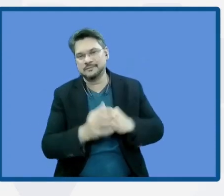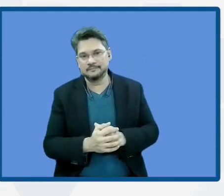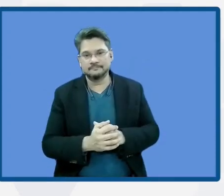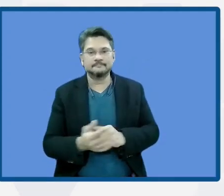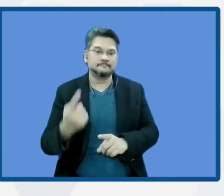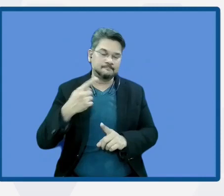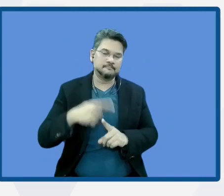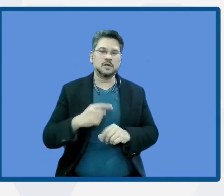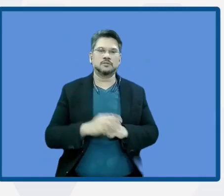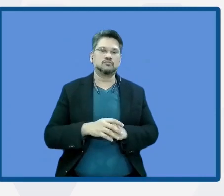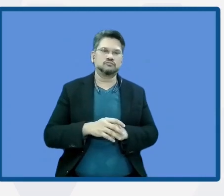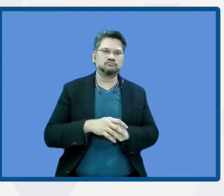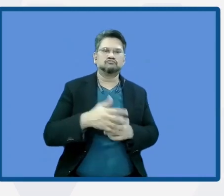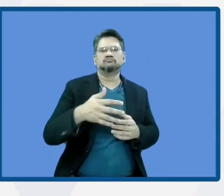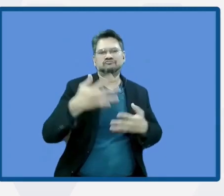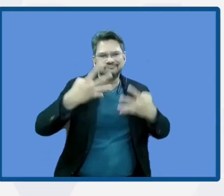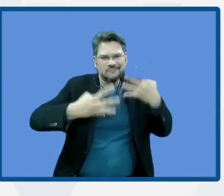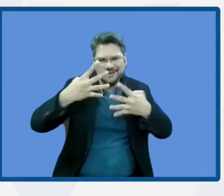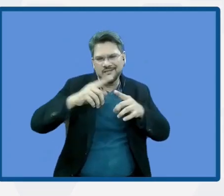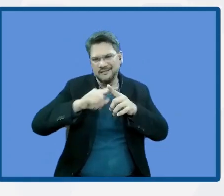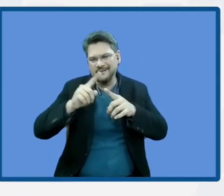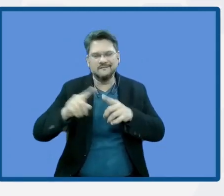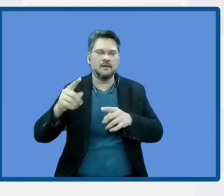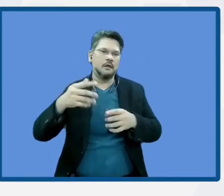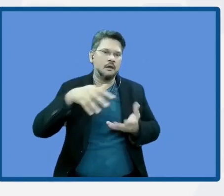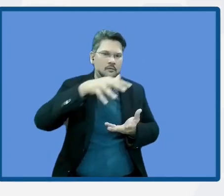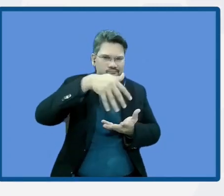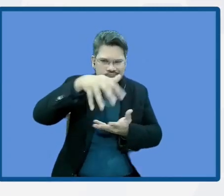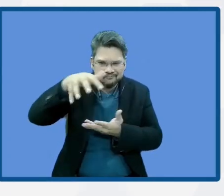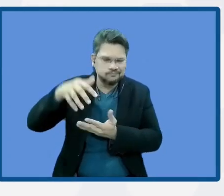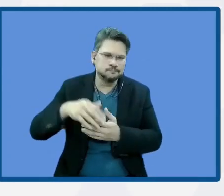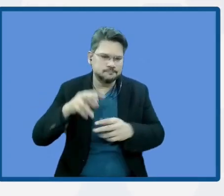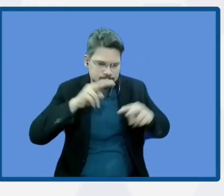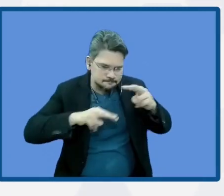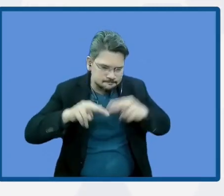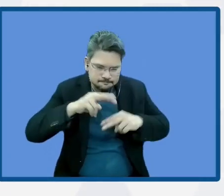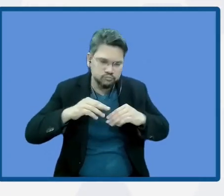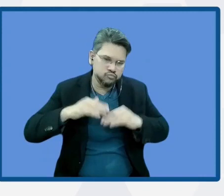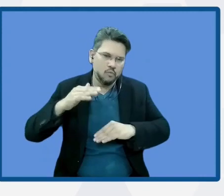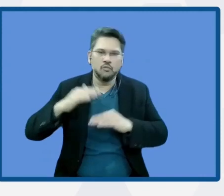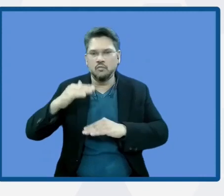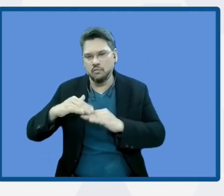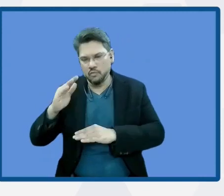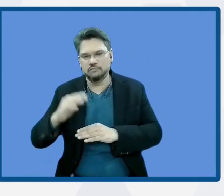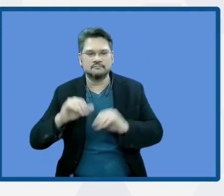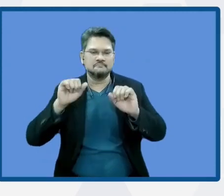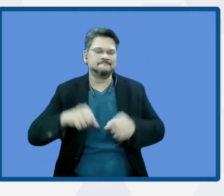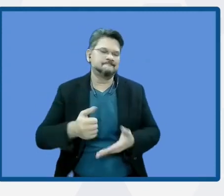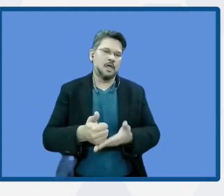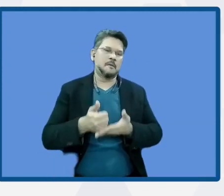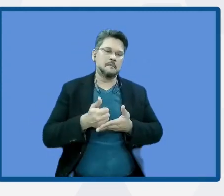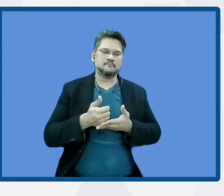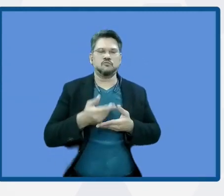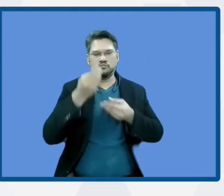the data, scientific data, in order to inform the decision